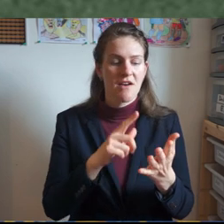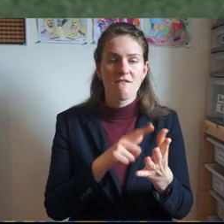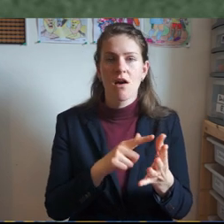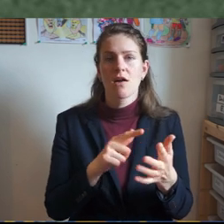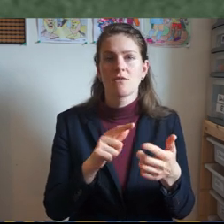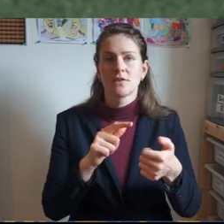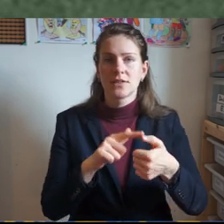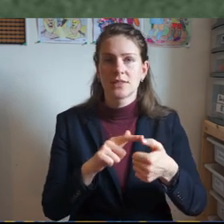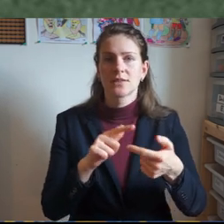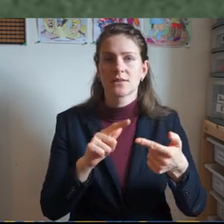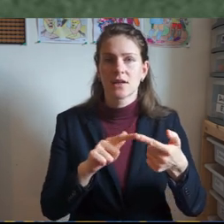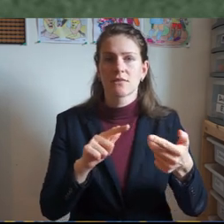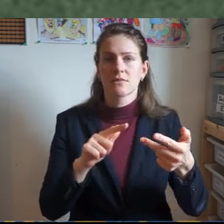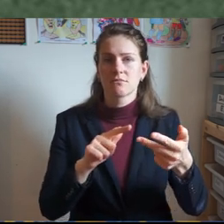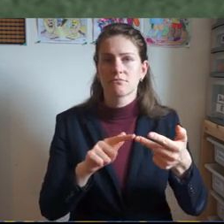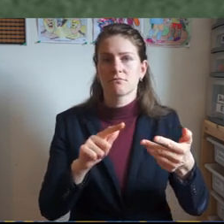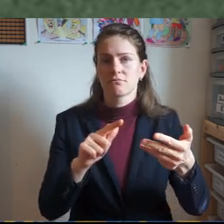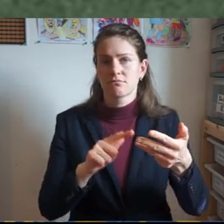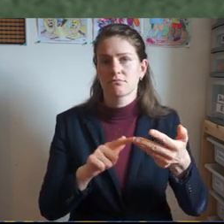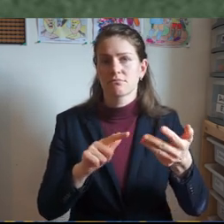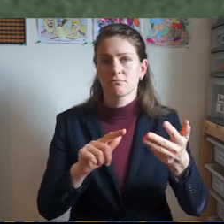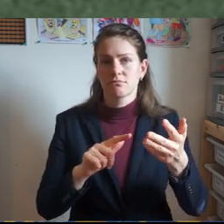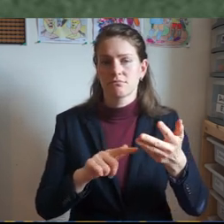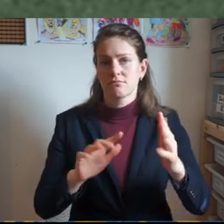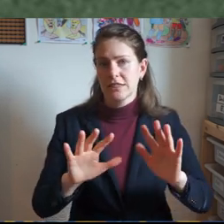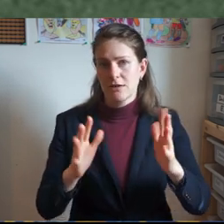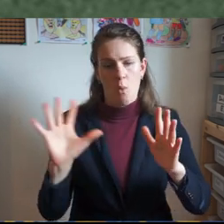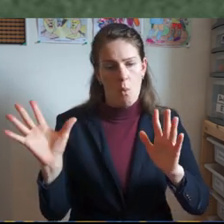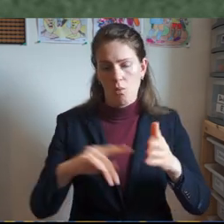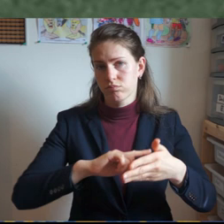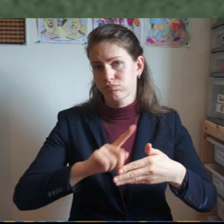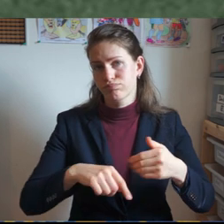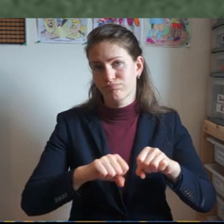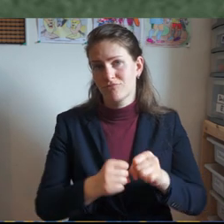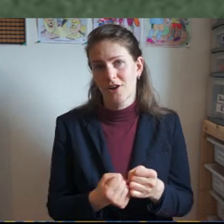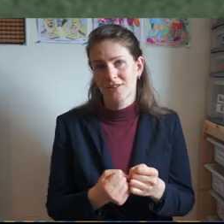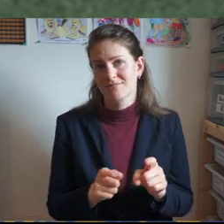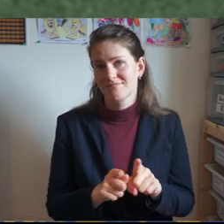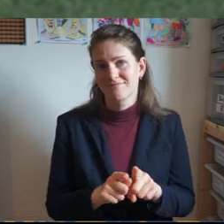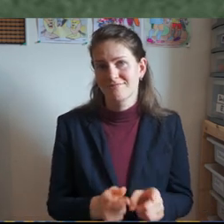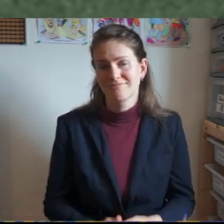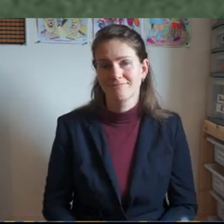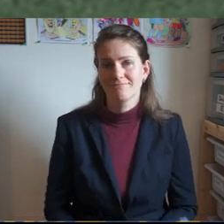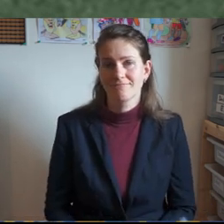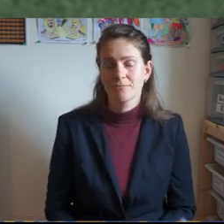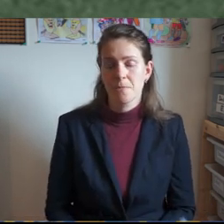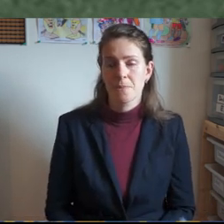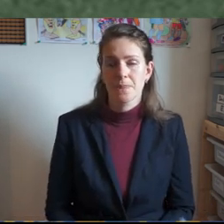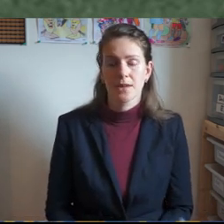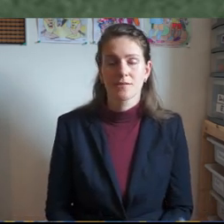number nine and number ten and because he's broken all the commandments then